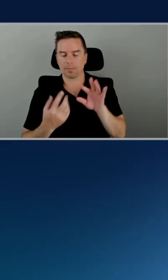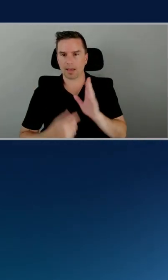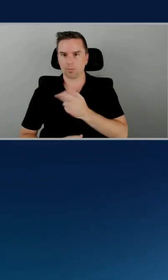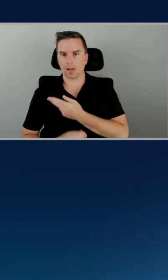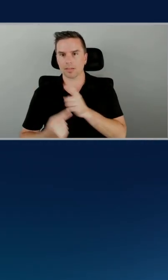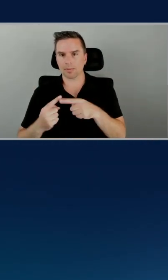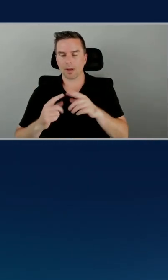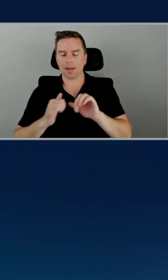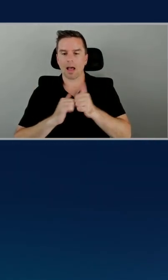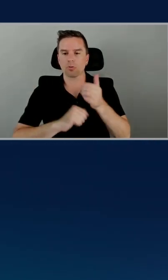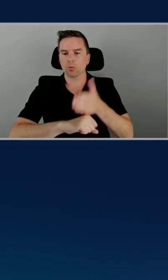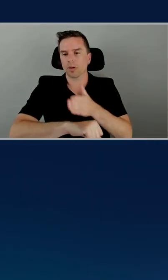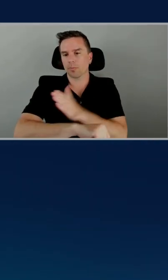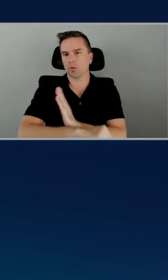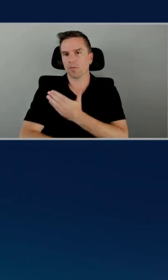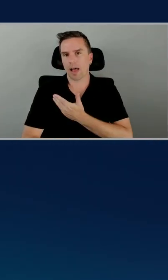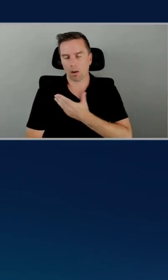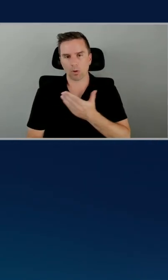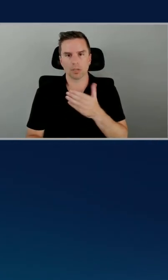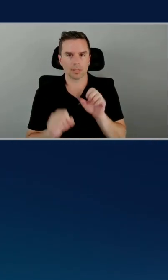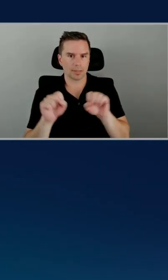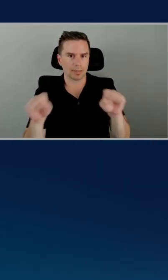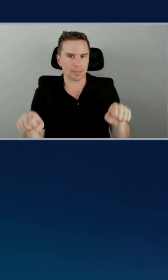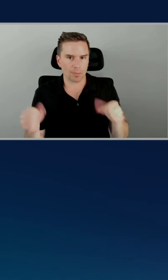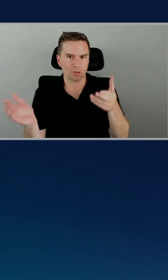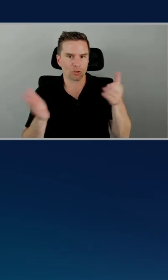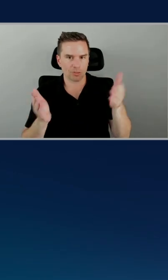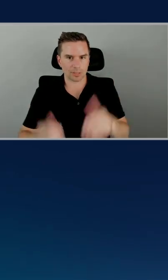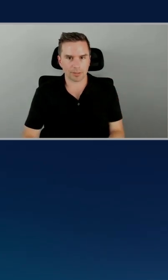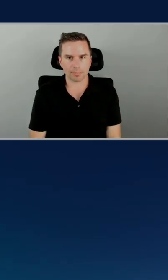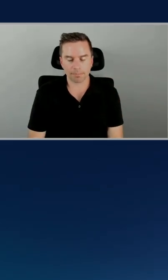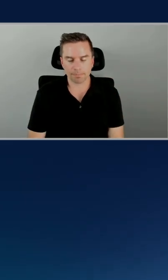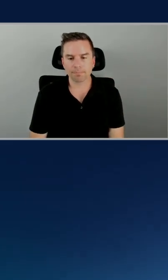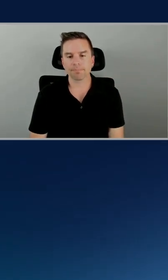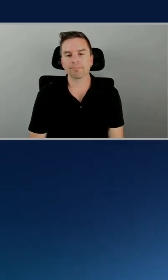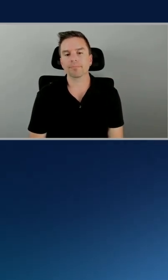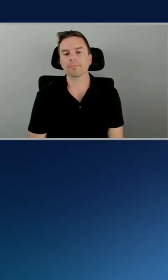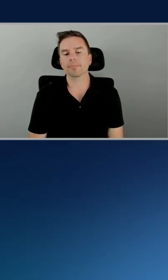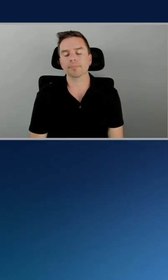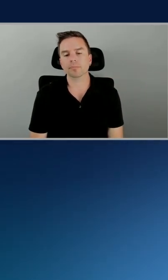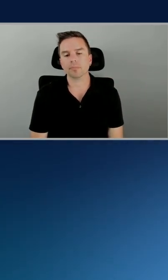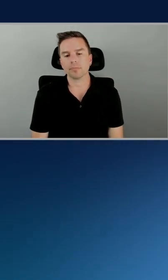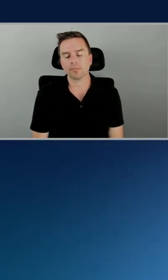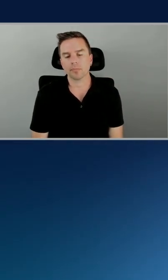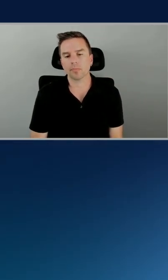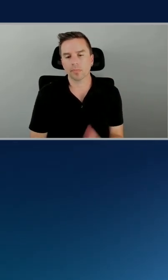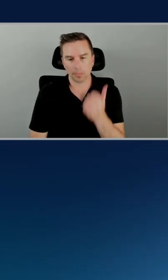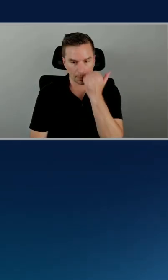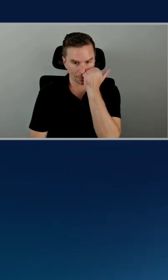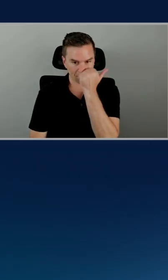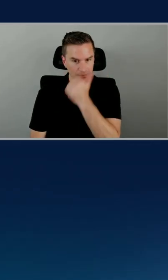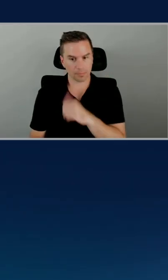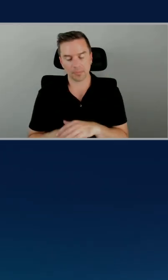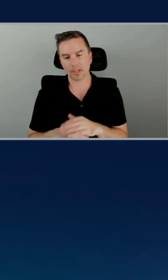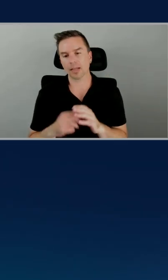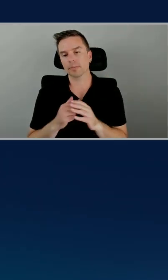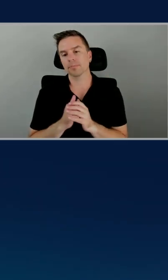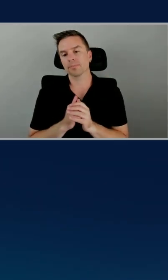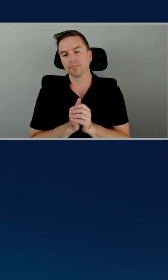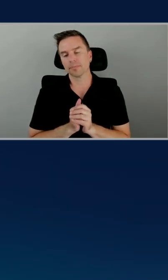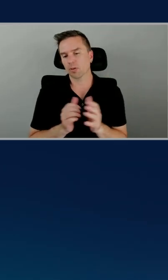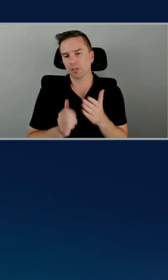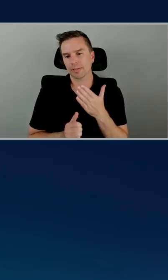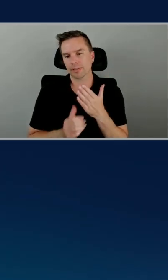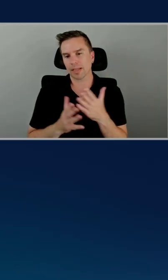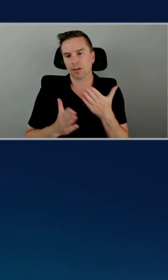and optimum neuron improvisations with Hugging Face and AWS all together. Yeah. So a great deal of good stuff to speak about that. Yeah. I